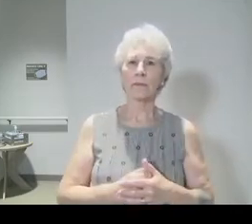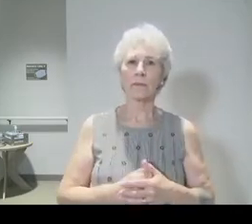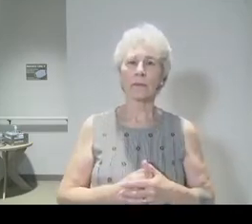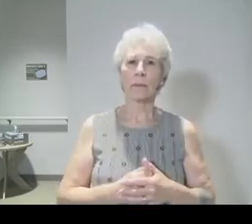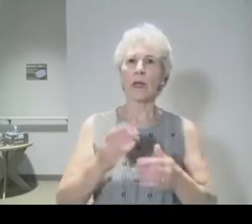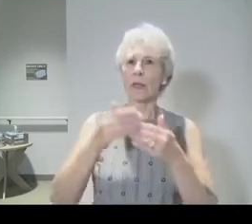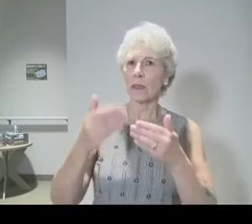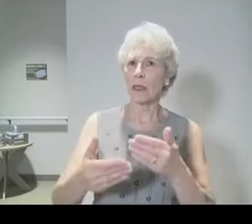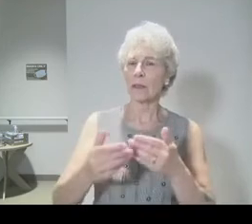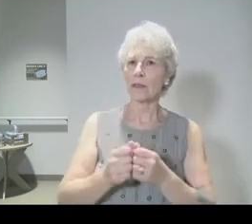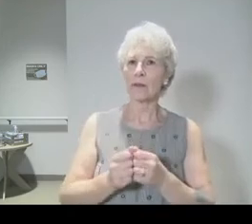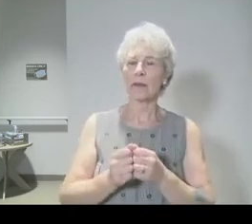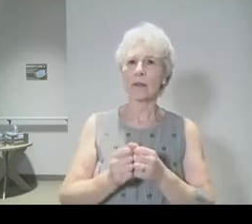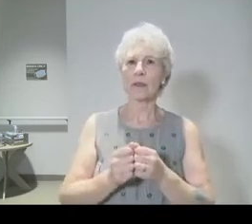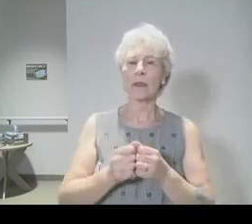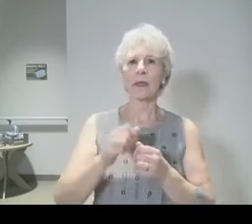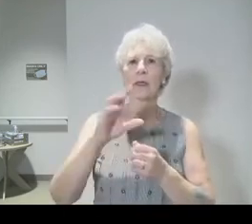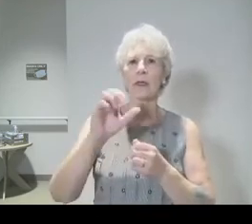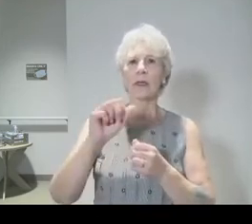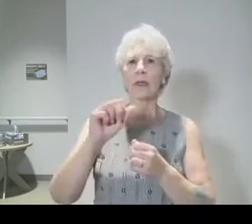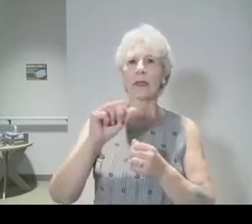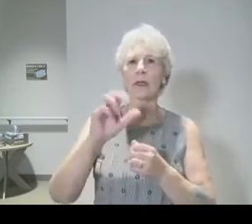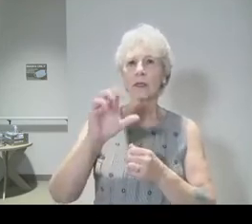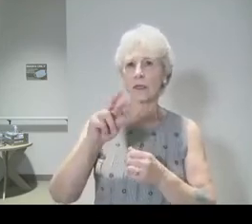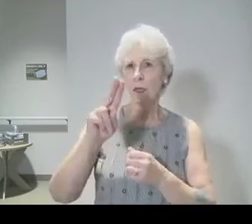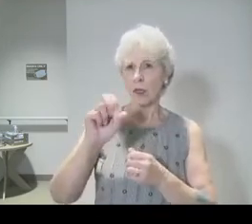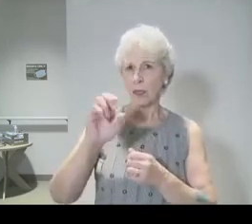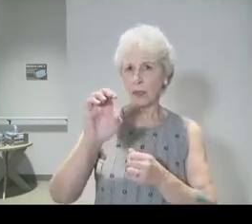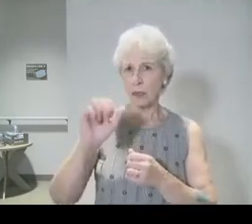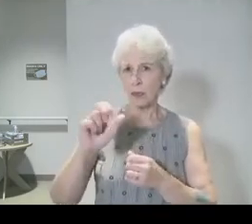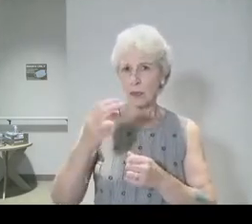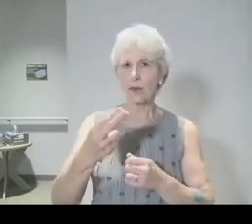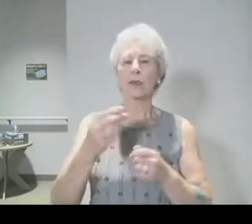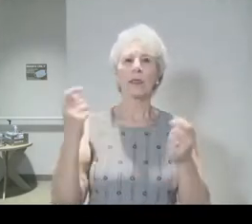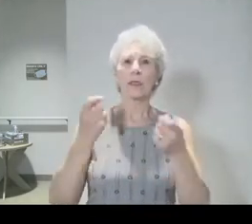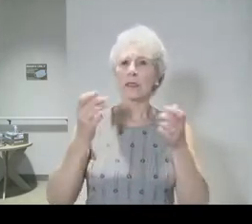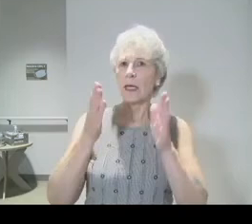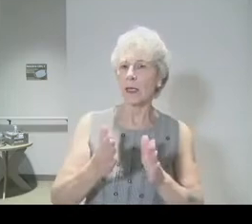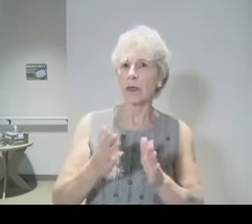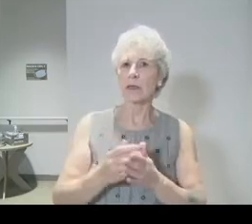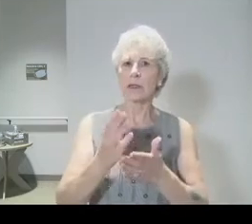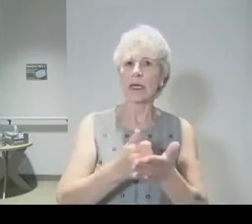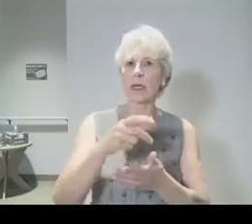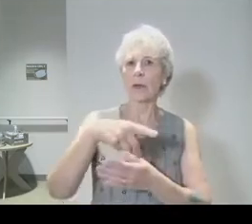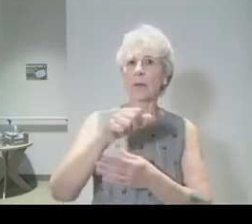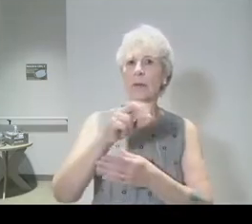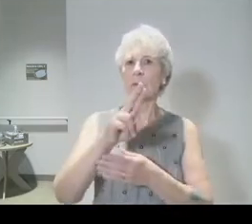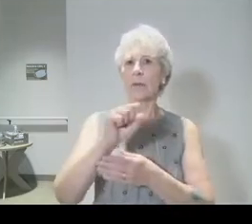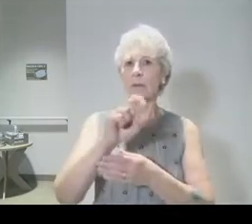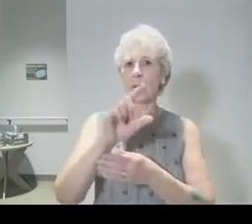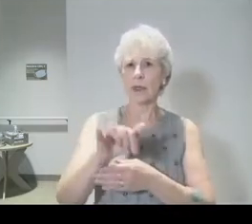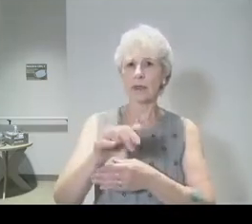Next was the Karpos. The celebrators would take parsley and dip it in a bowl of